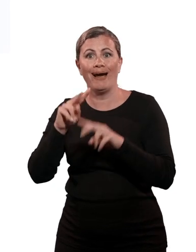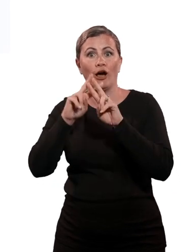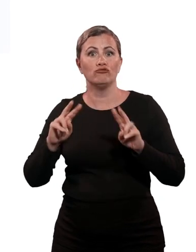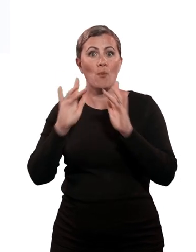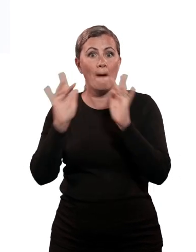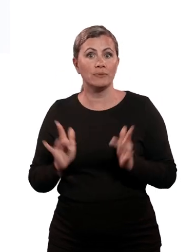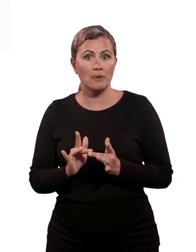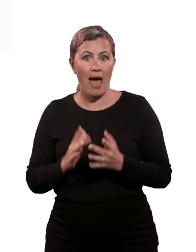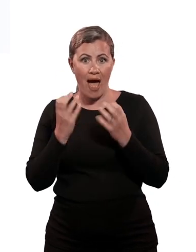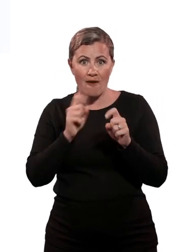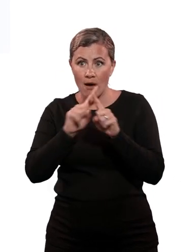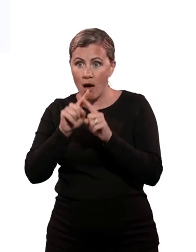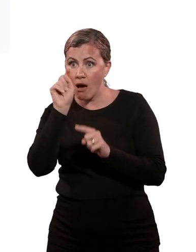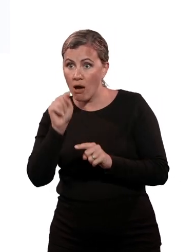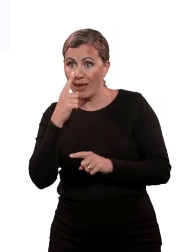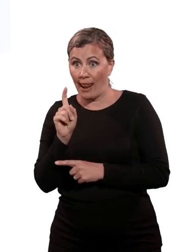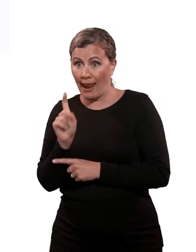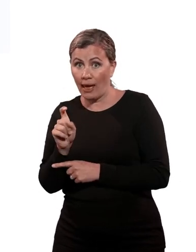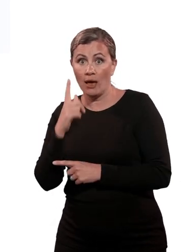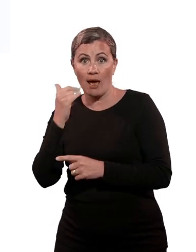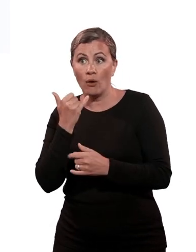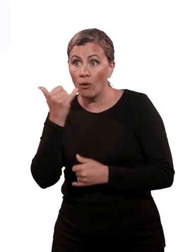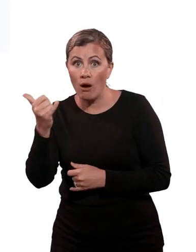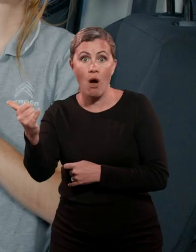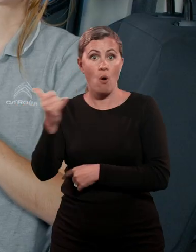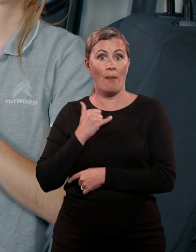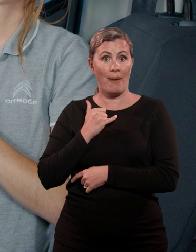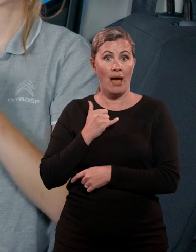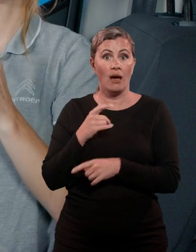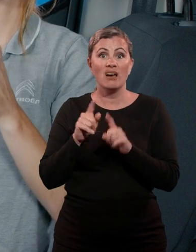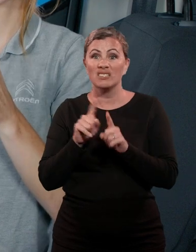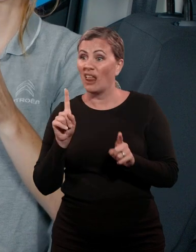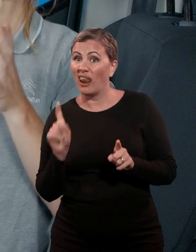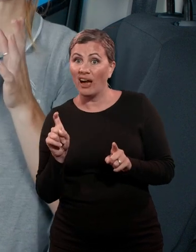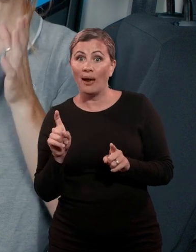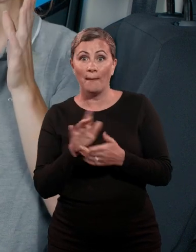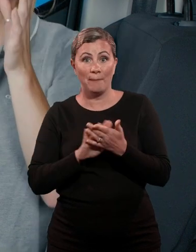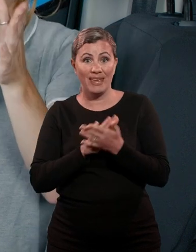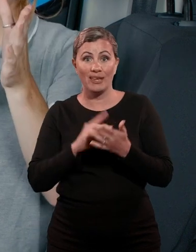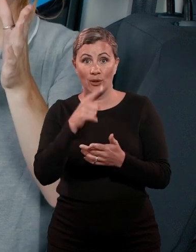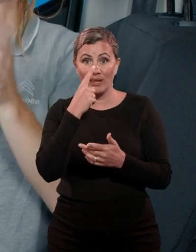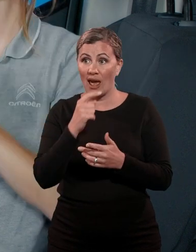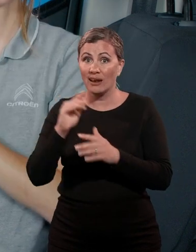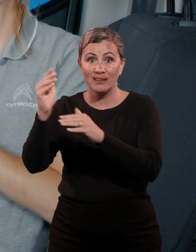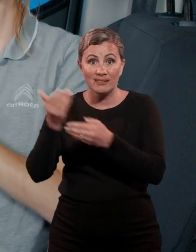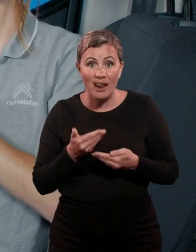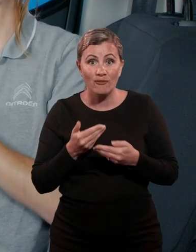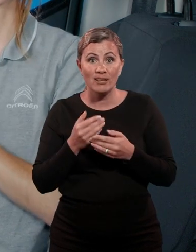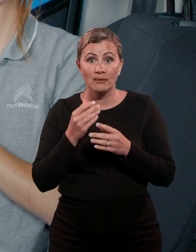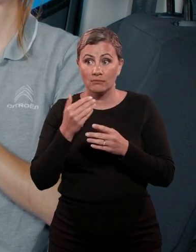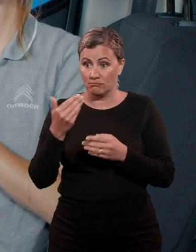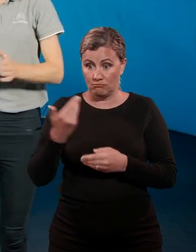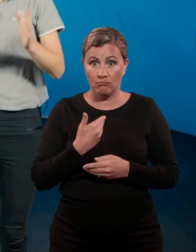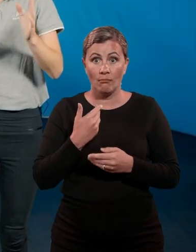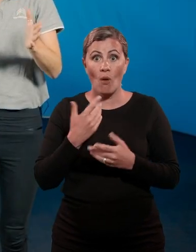website, which also contains a handy callback option. A simple click and this detail can be delivered direct to you by phone or